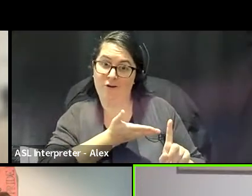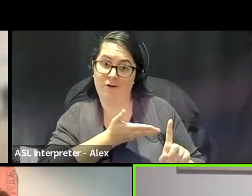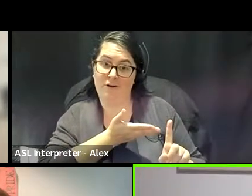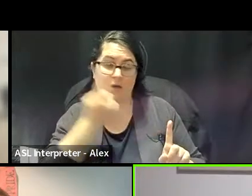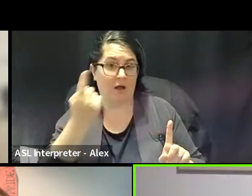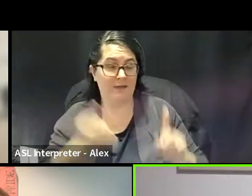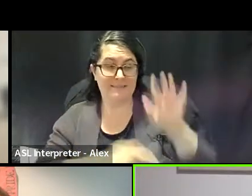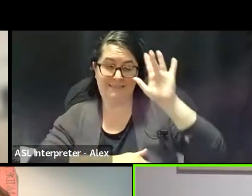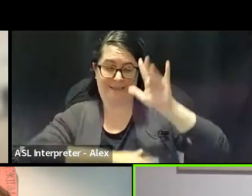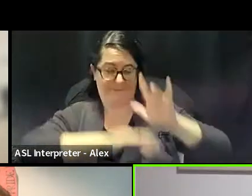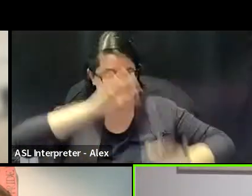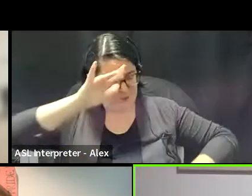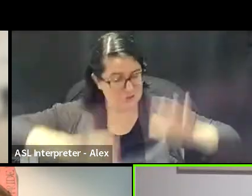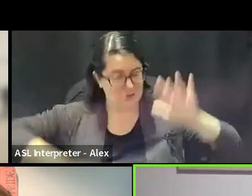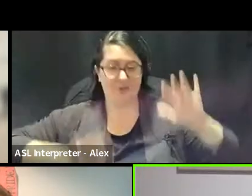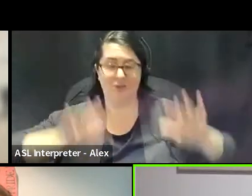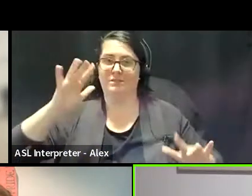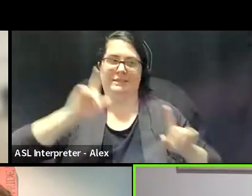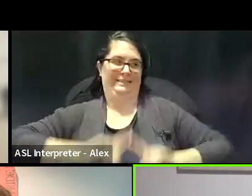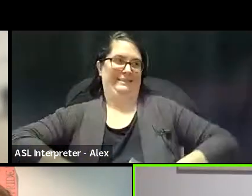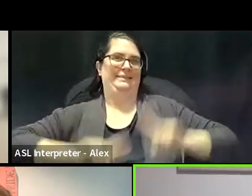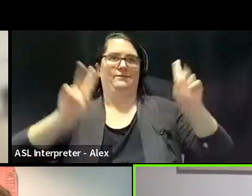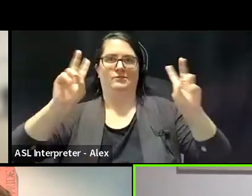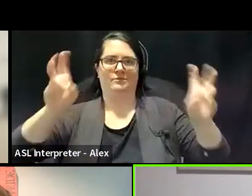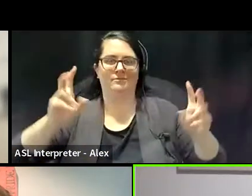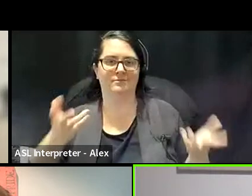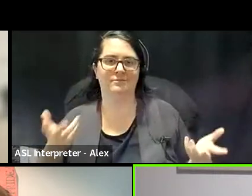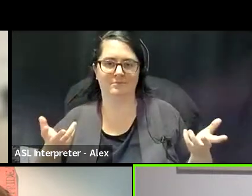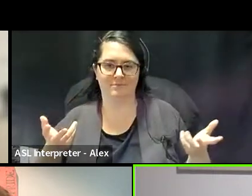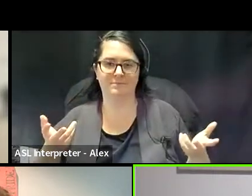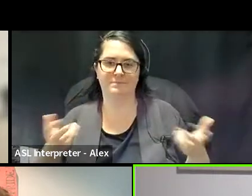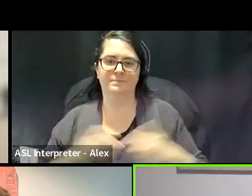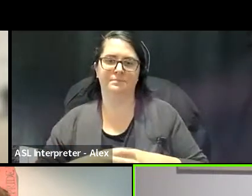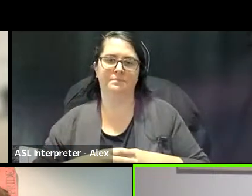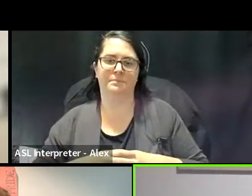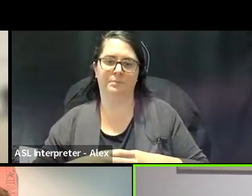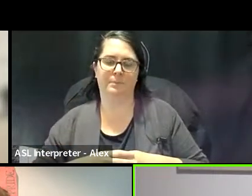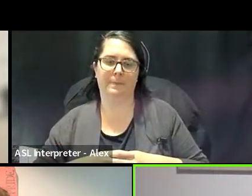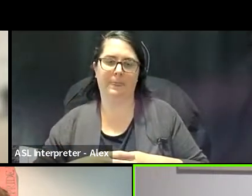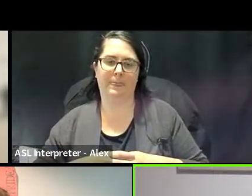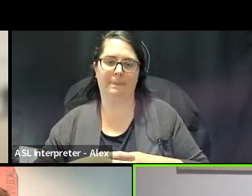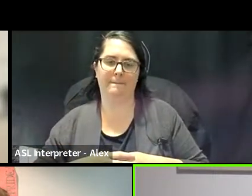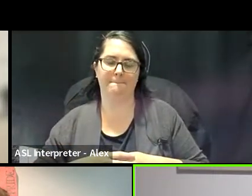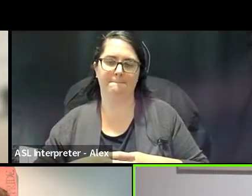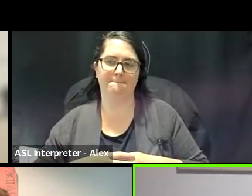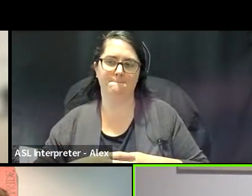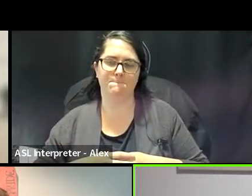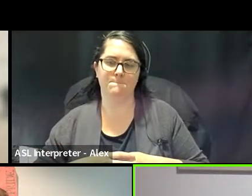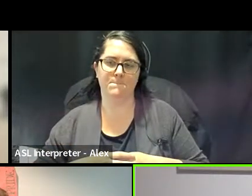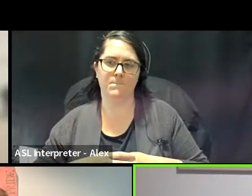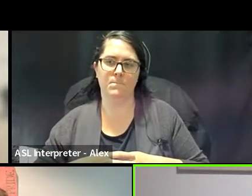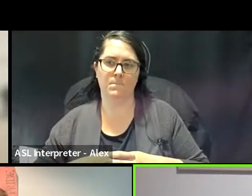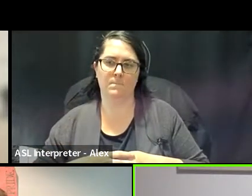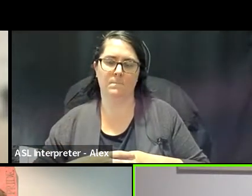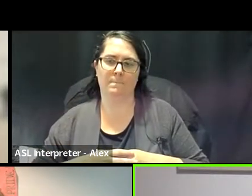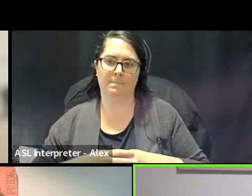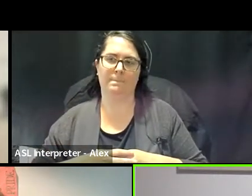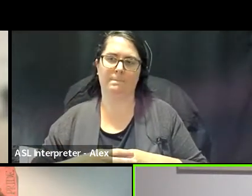you know, uh, different and varied and, uh, and so